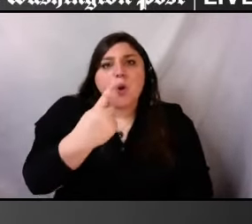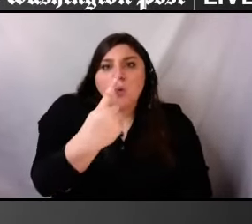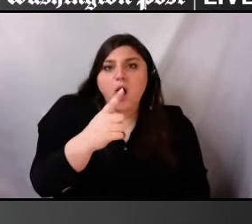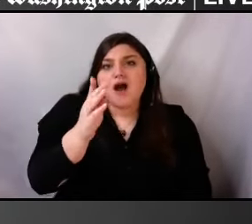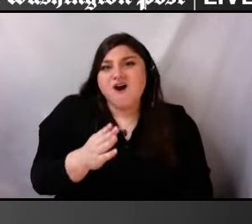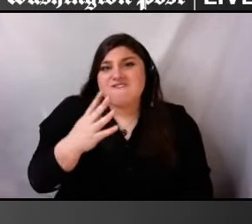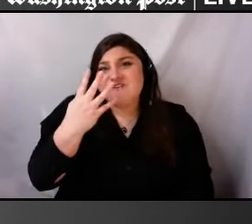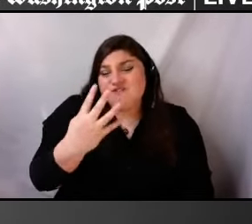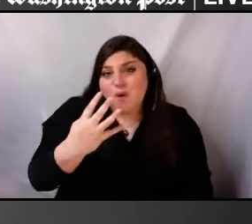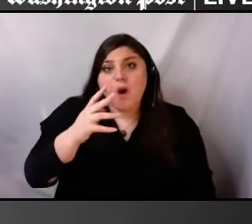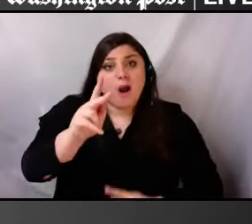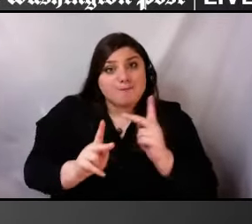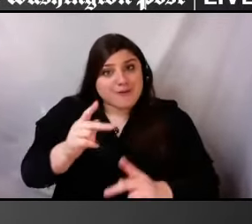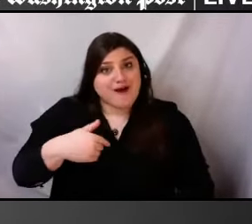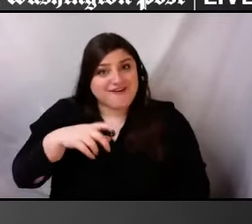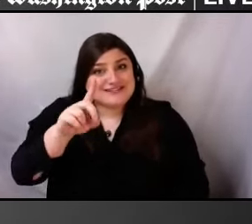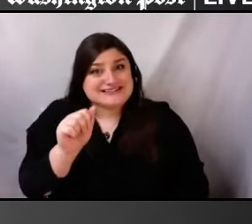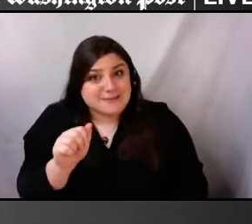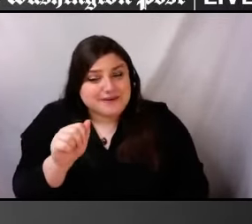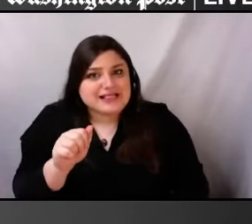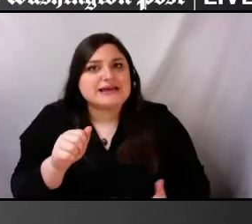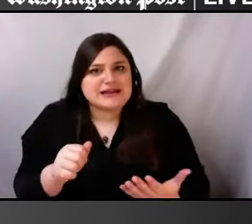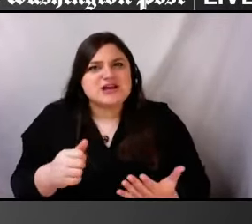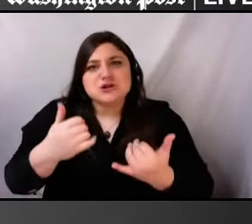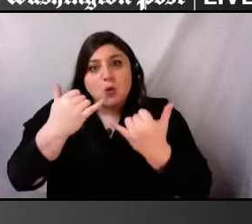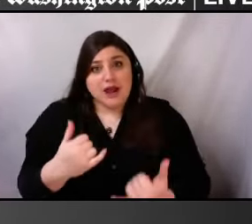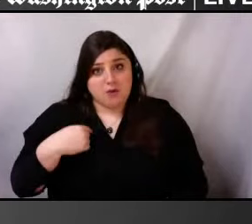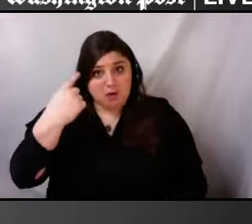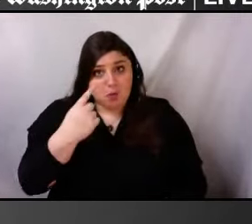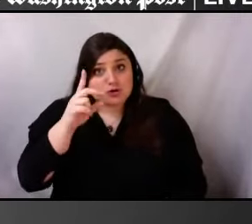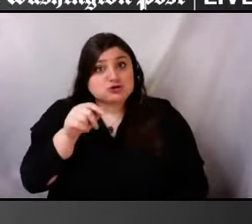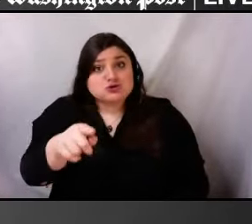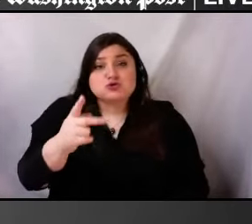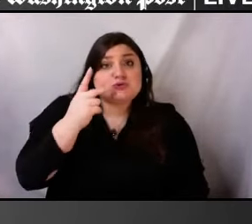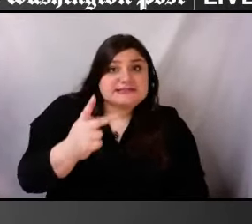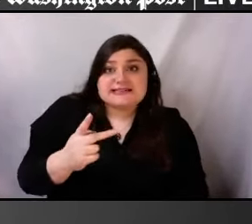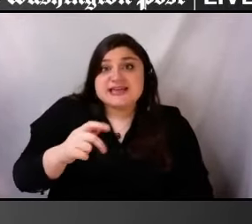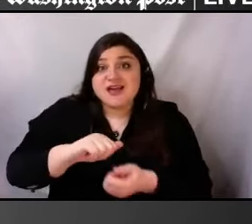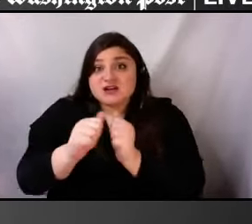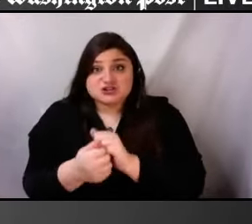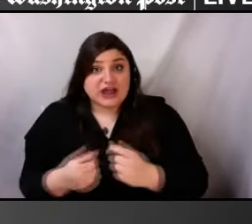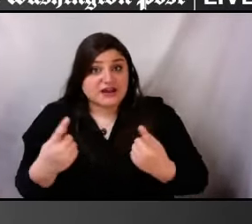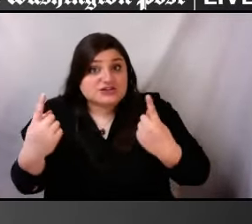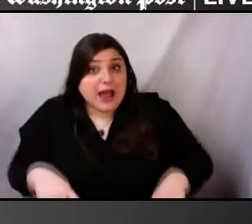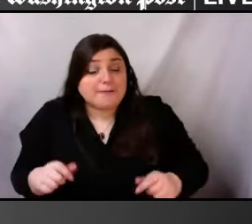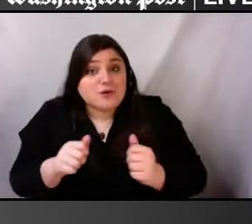underrepresented in the media. Do you see change happening? And if so, how is that being accomplished?